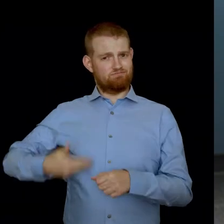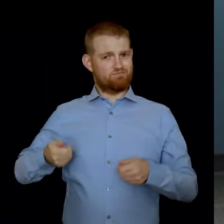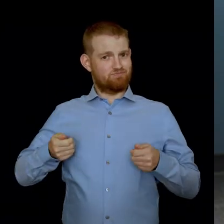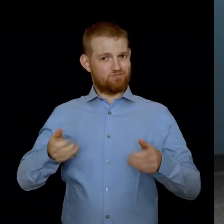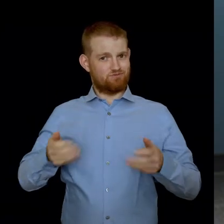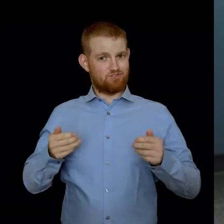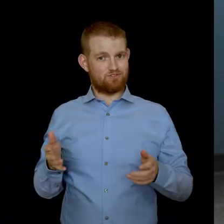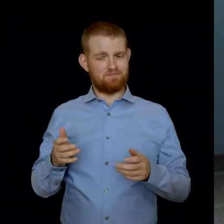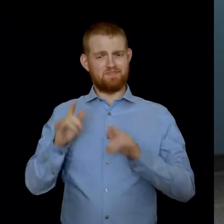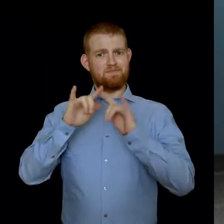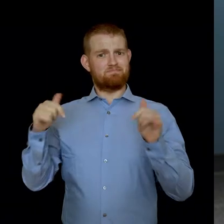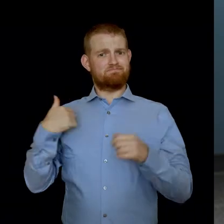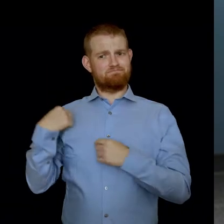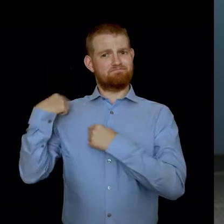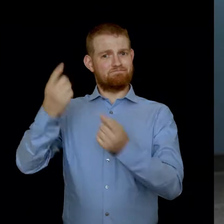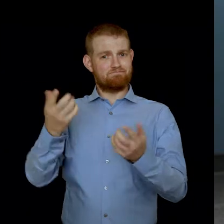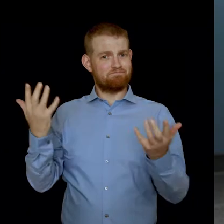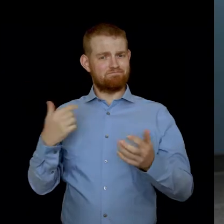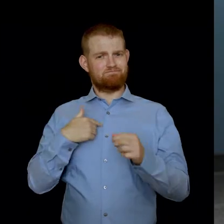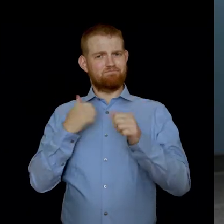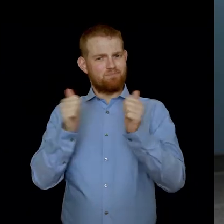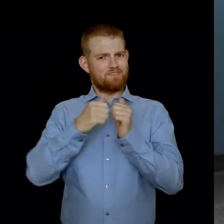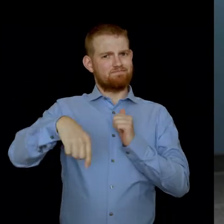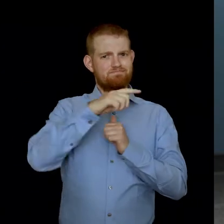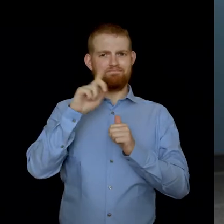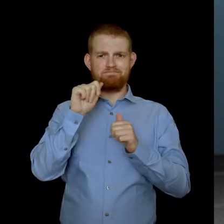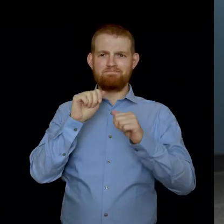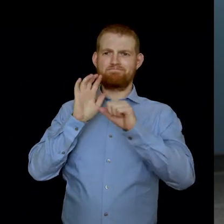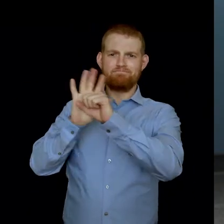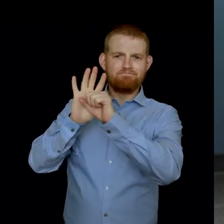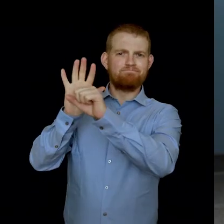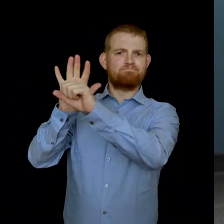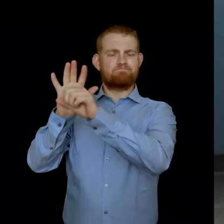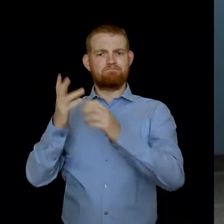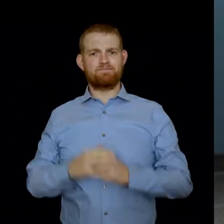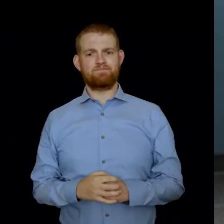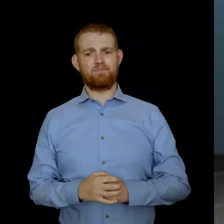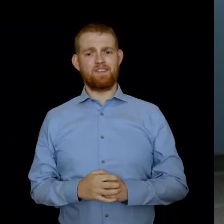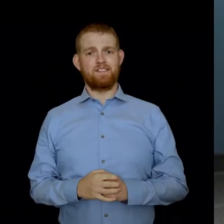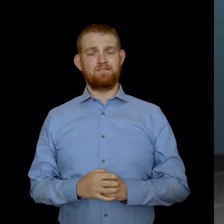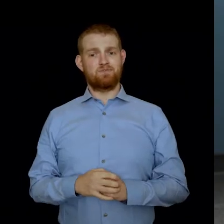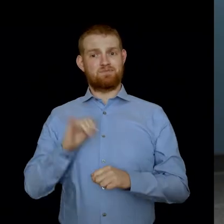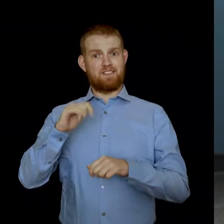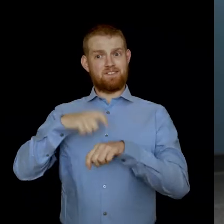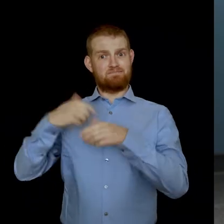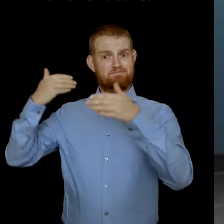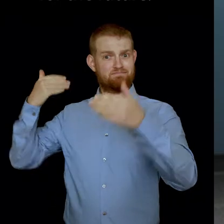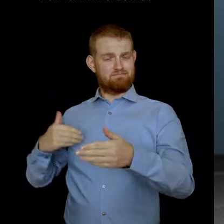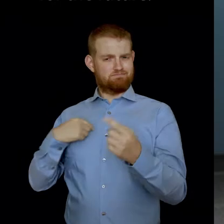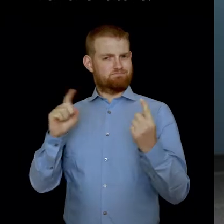years I have used a wheelchair and for over 50 years I have been advocating for and with people with disabilities.